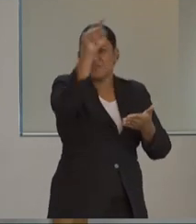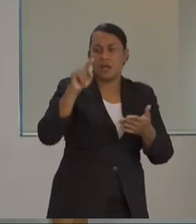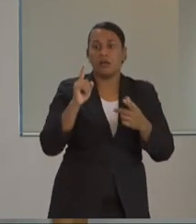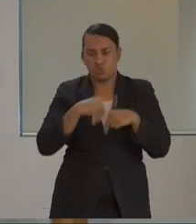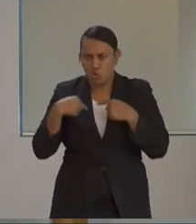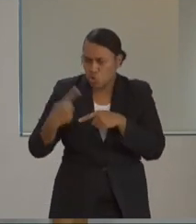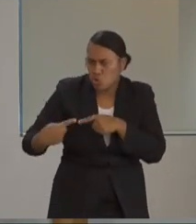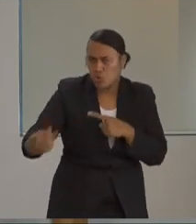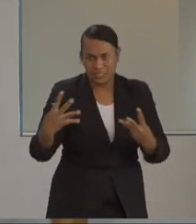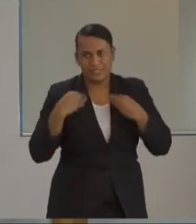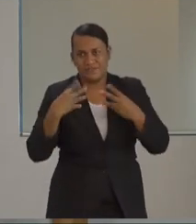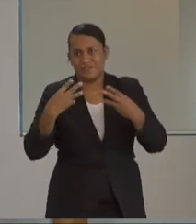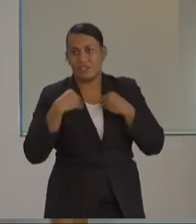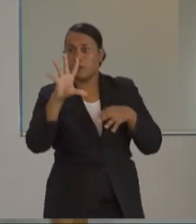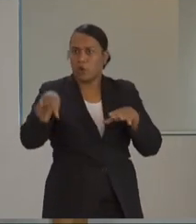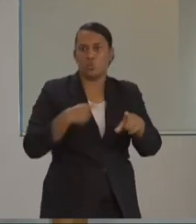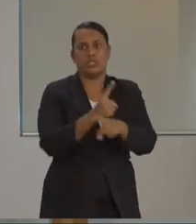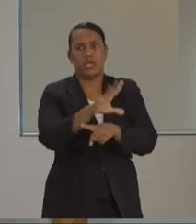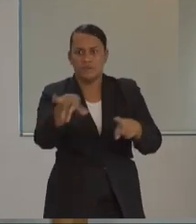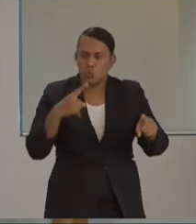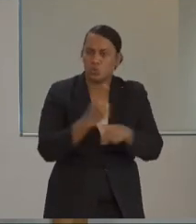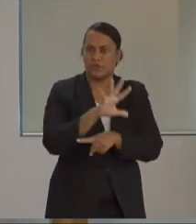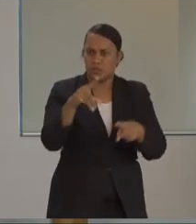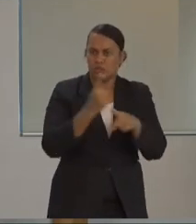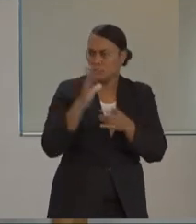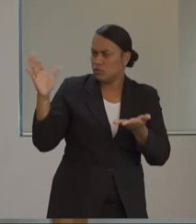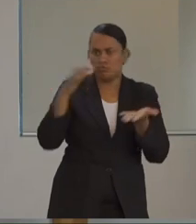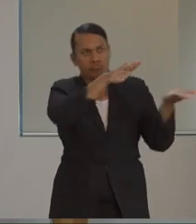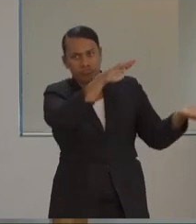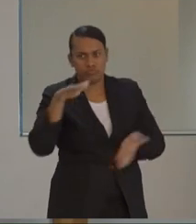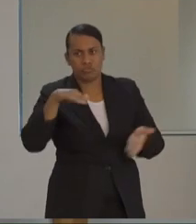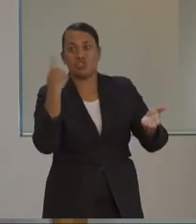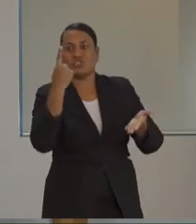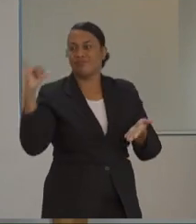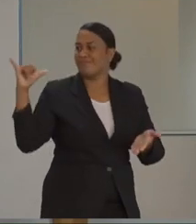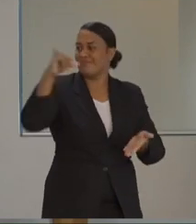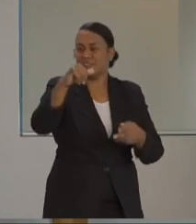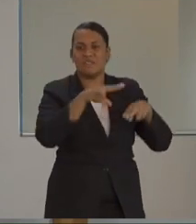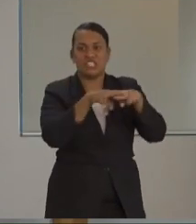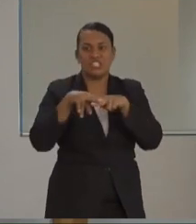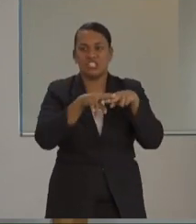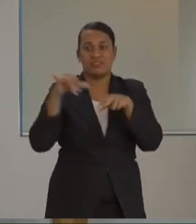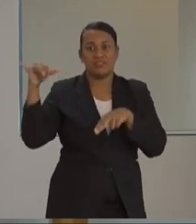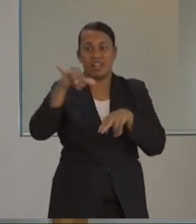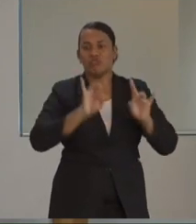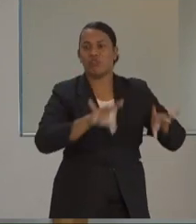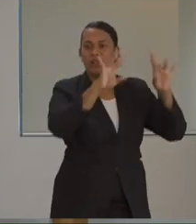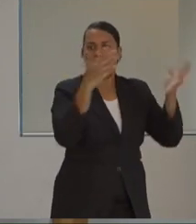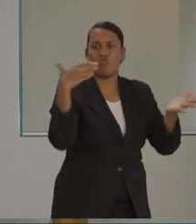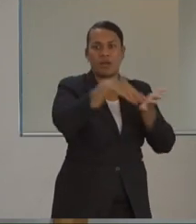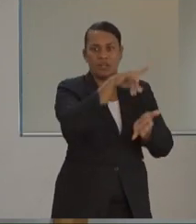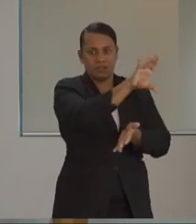you to Fiji Airways for connecting the dots in terms of making sure they're picking them up as they arrive in Sydney or in Auckland. Recently,